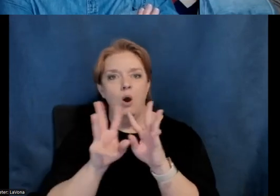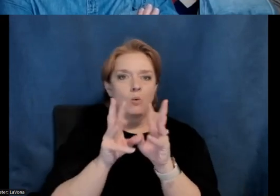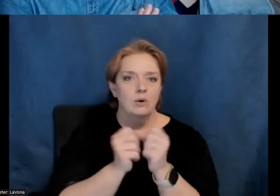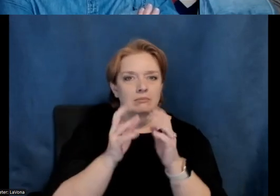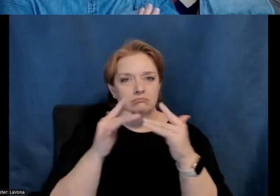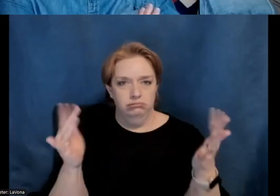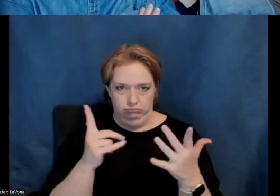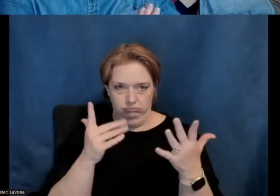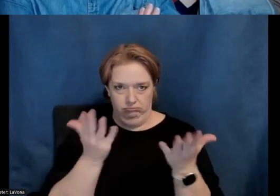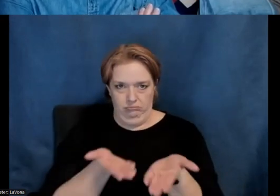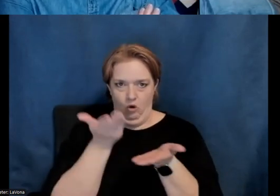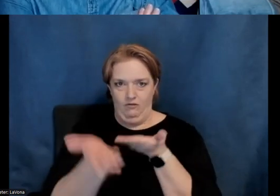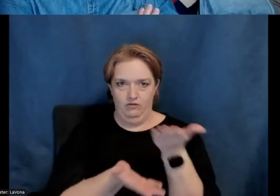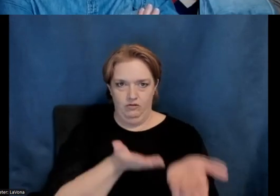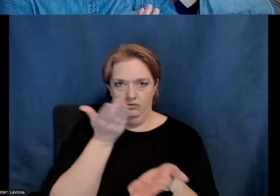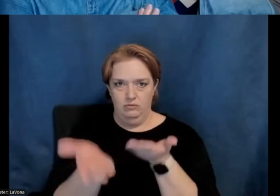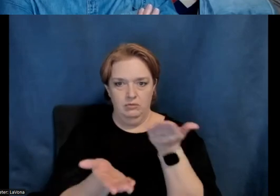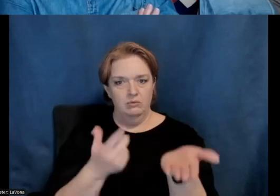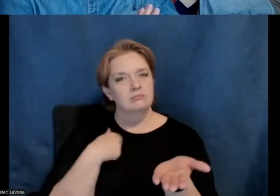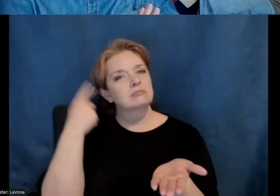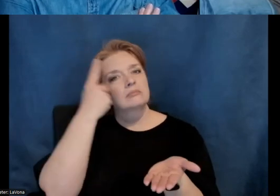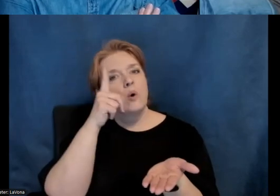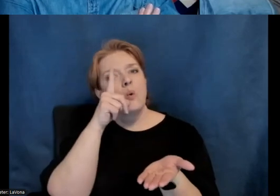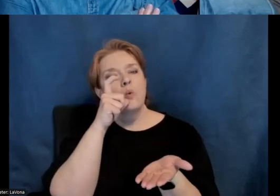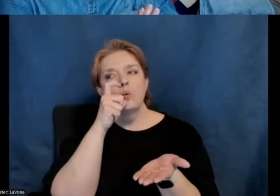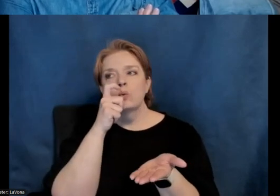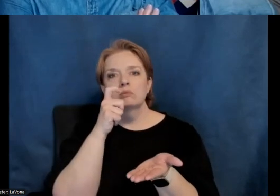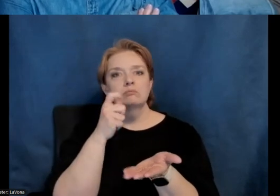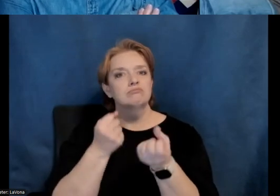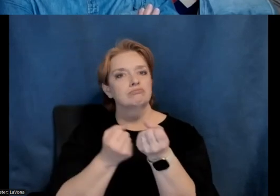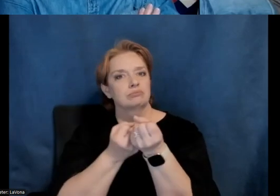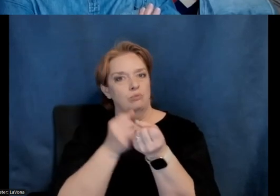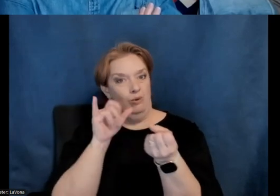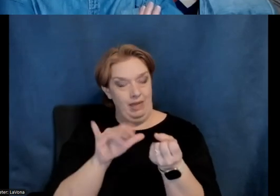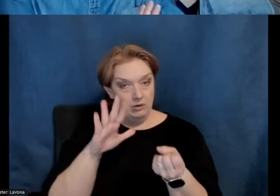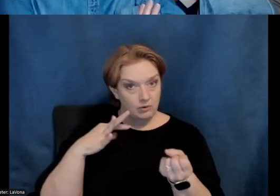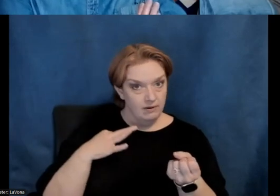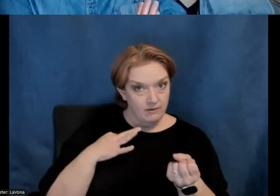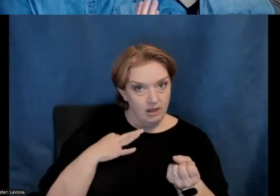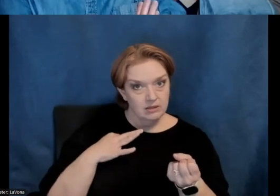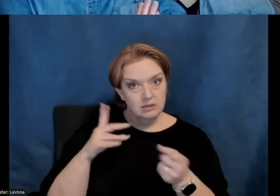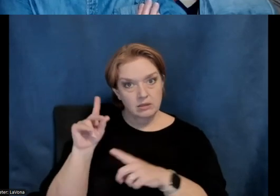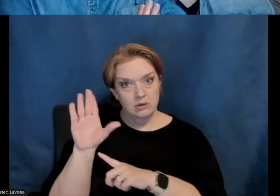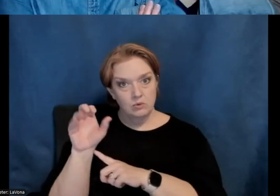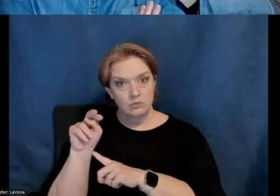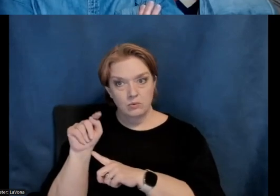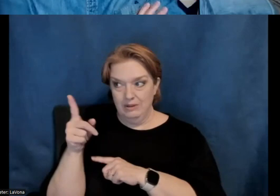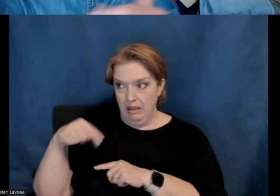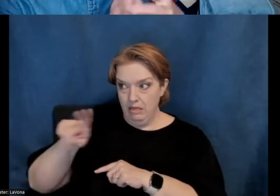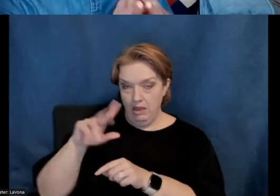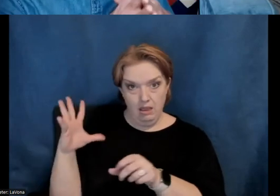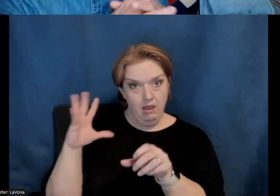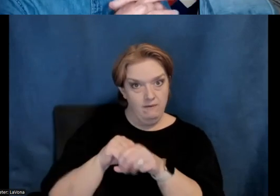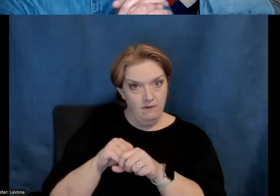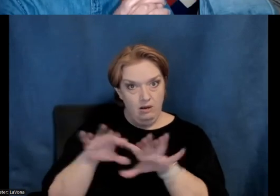about who helps support this programming? Are your volunteers and docents heavily engaged in making that happen?